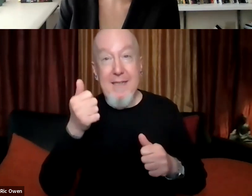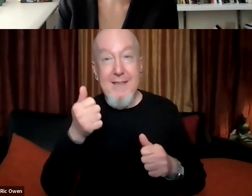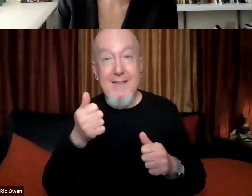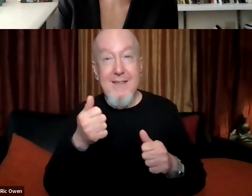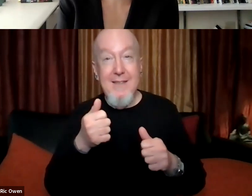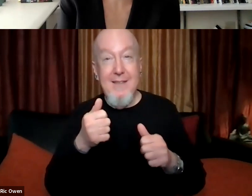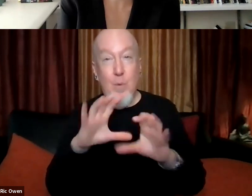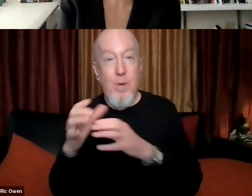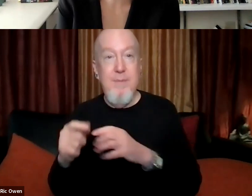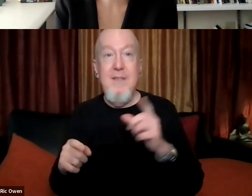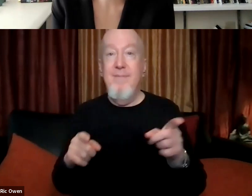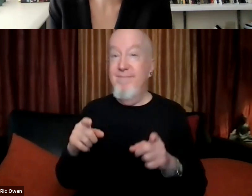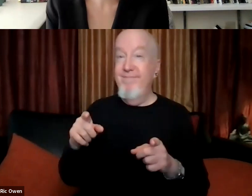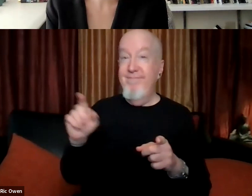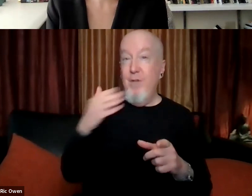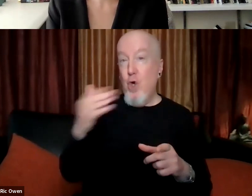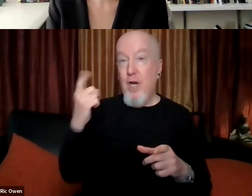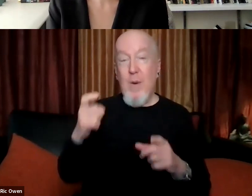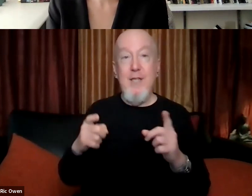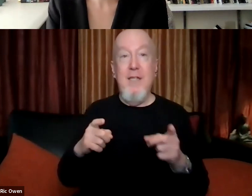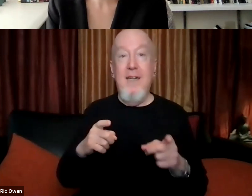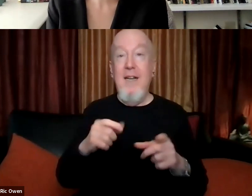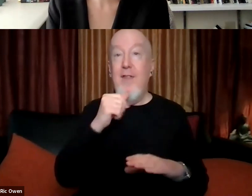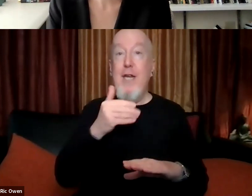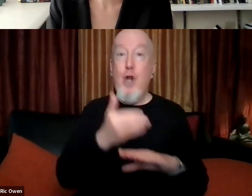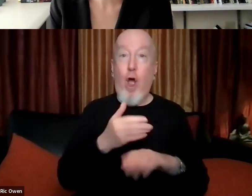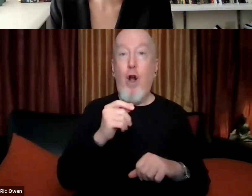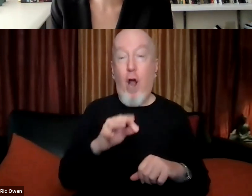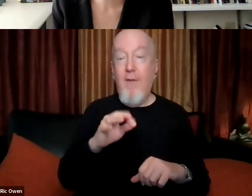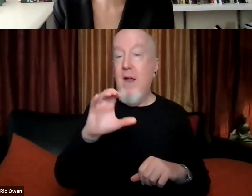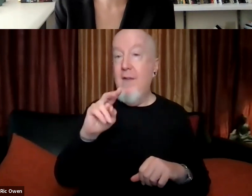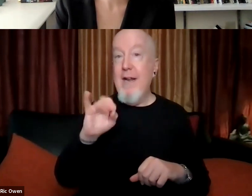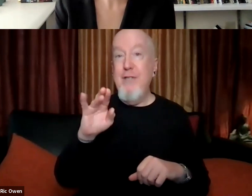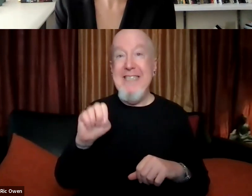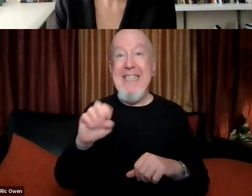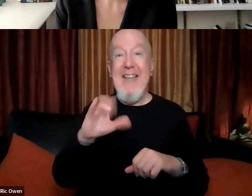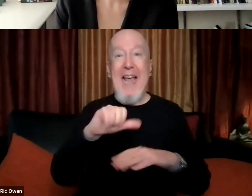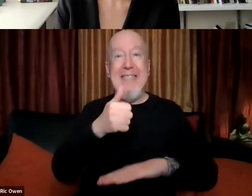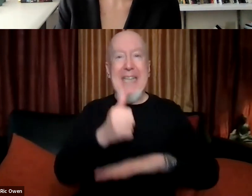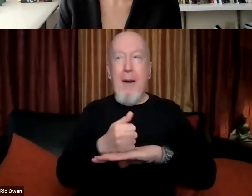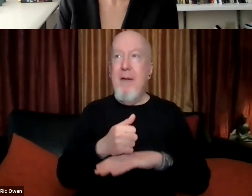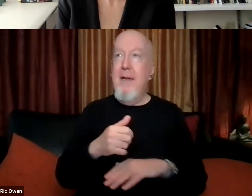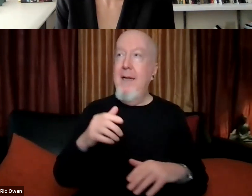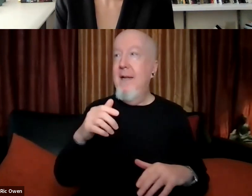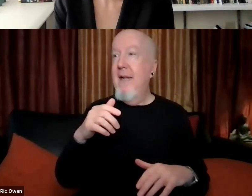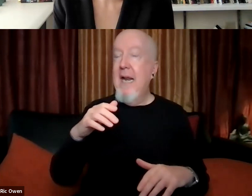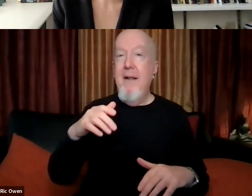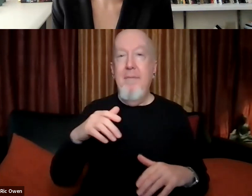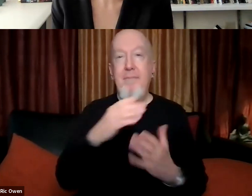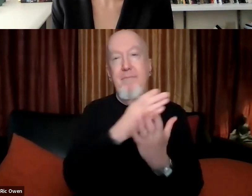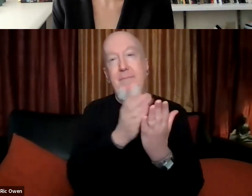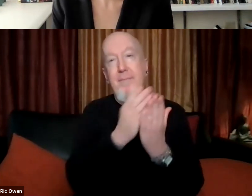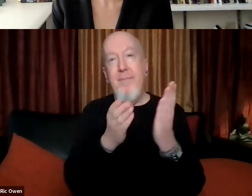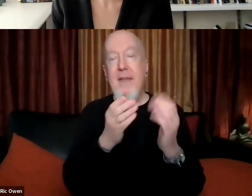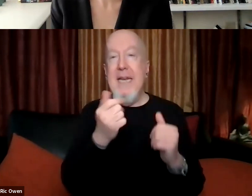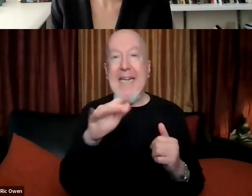certainly, I mean, the United Daughters of the Confederacy was an organization formed in the late 19th century, um, and its nominal purpose was